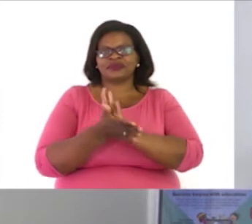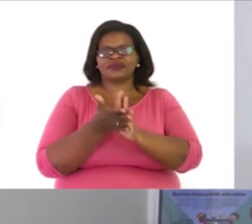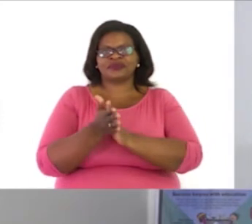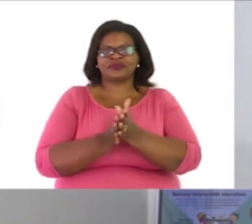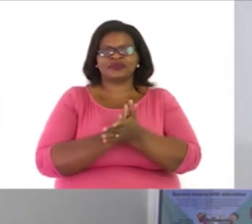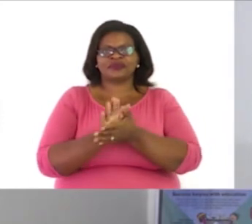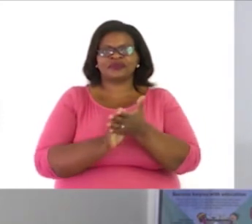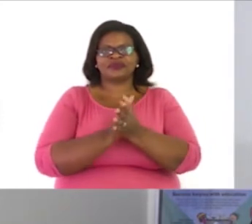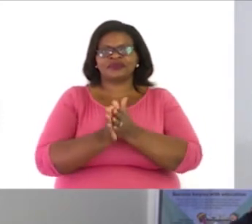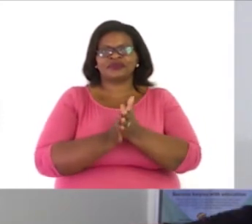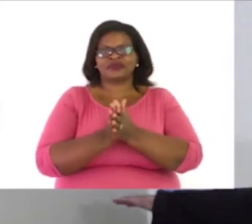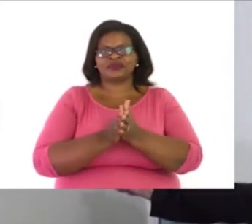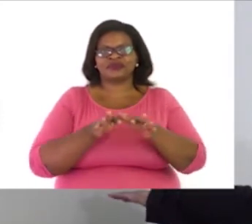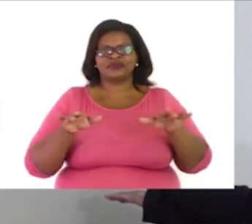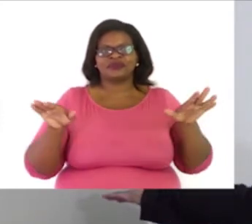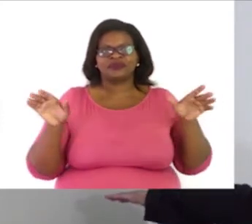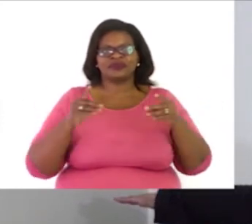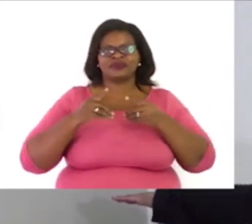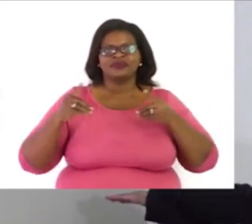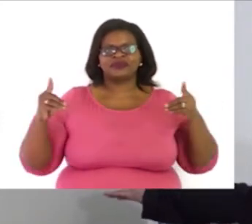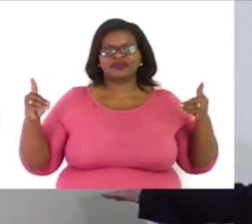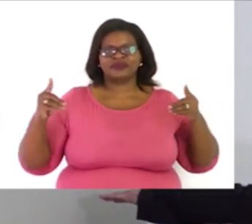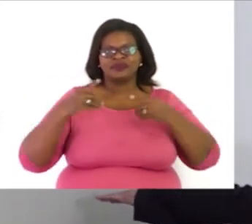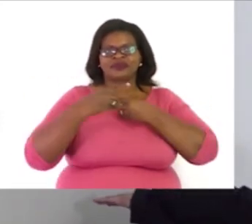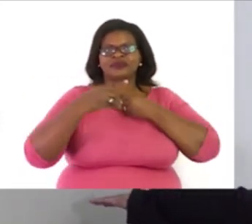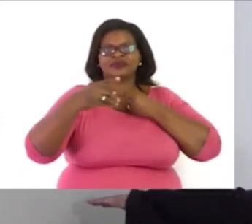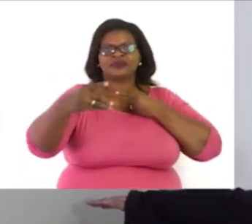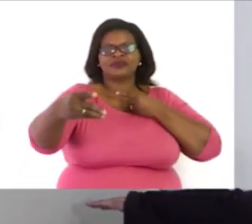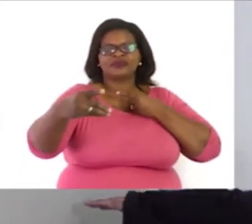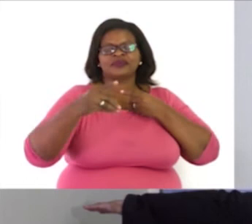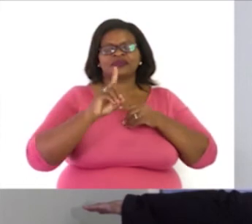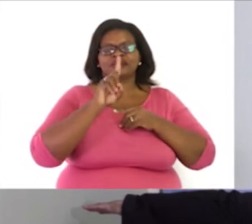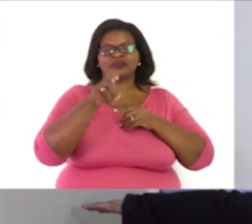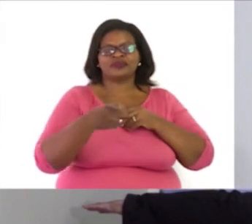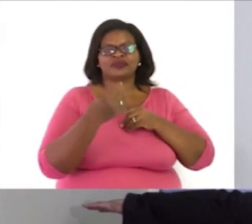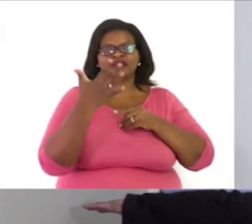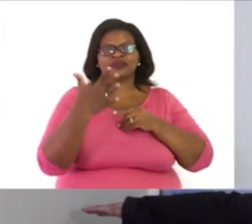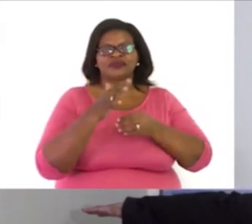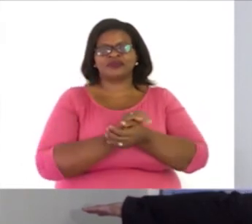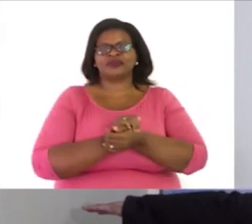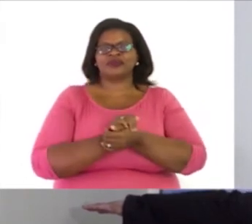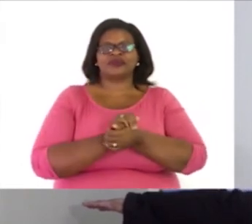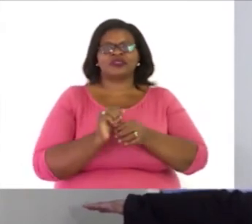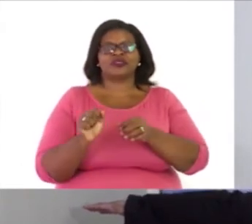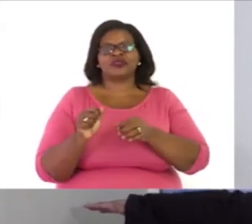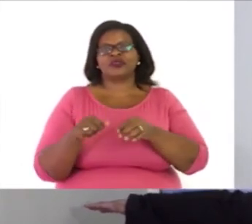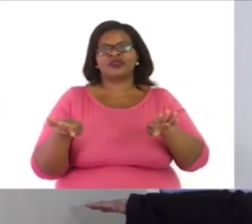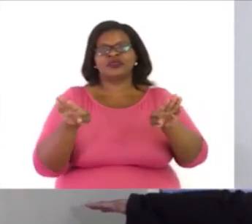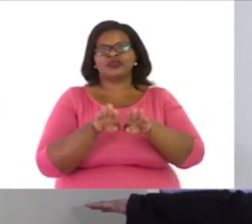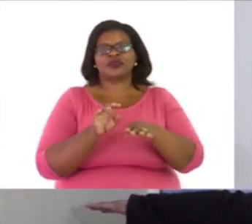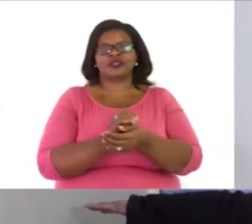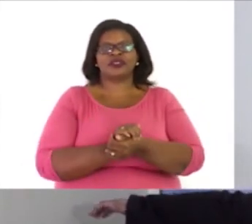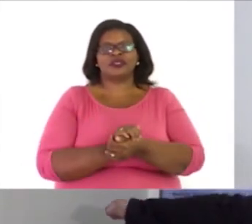And then we also check for social distance. At least 1.5 meters away, we have our social distance. And